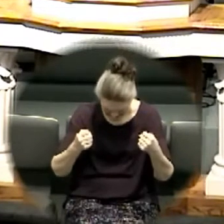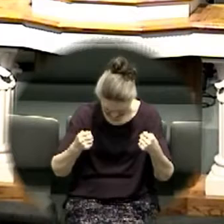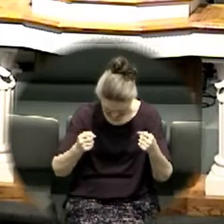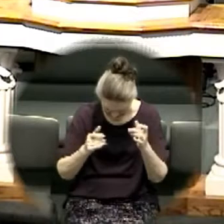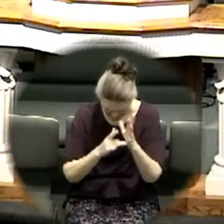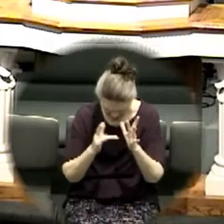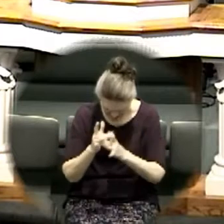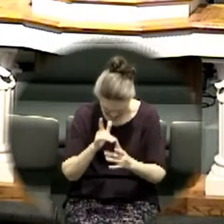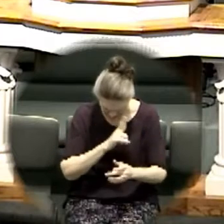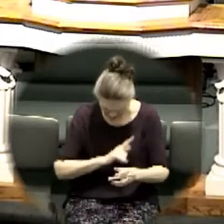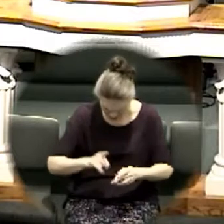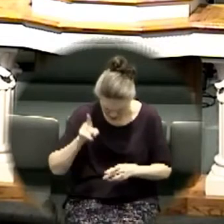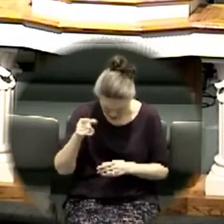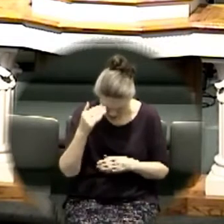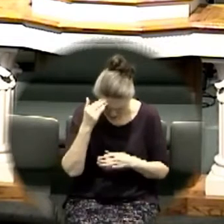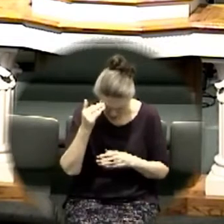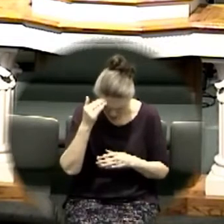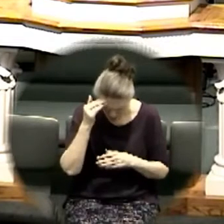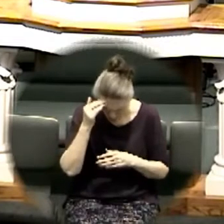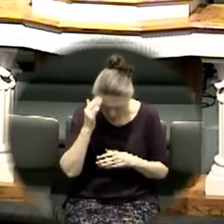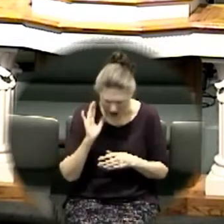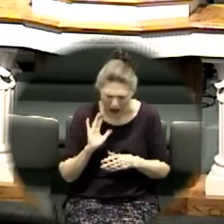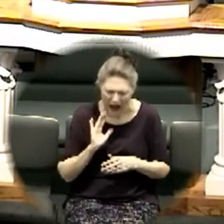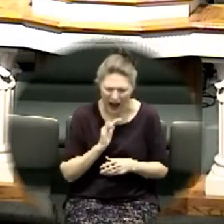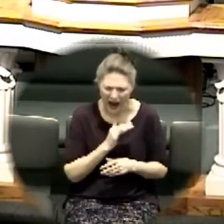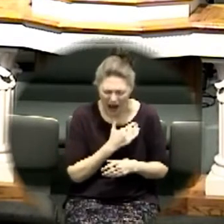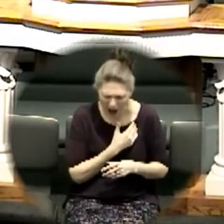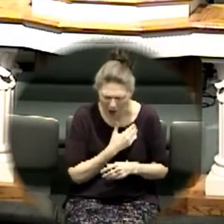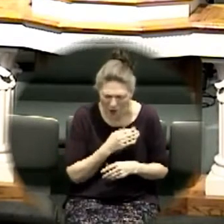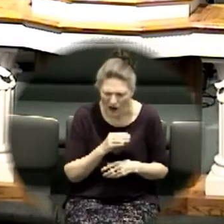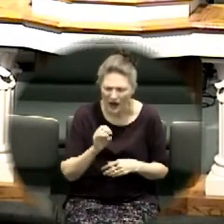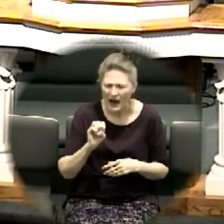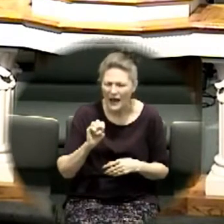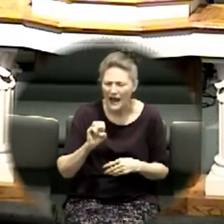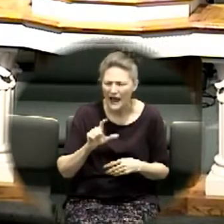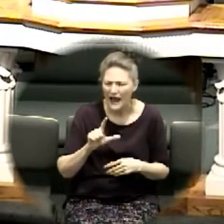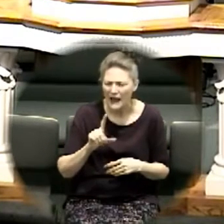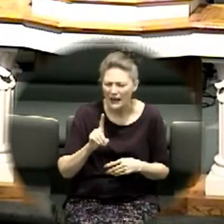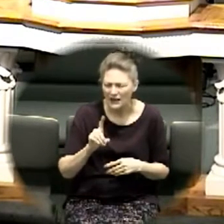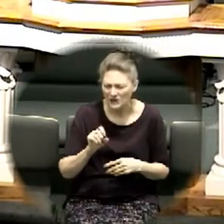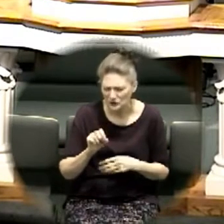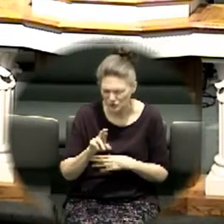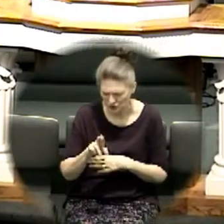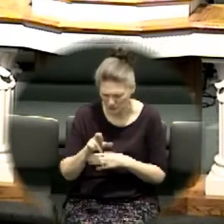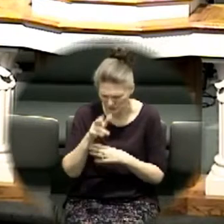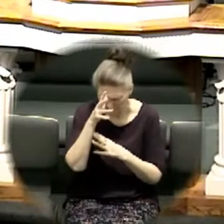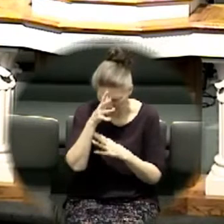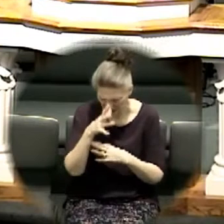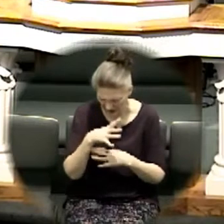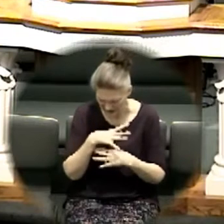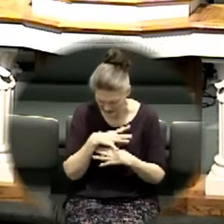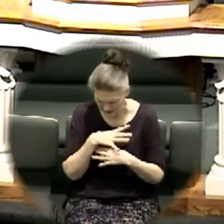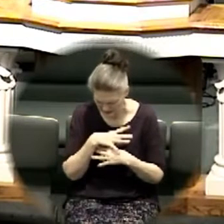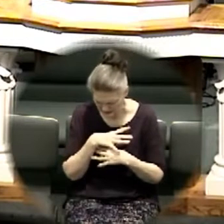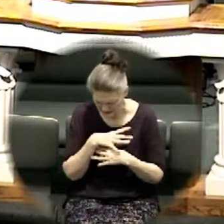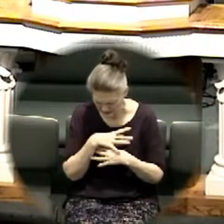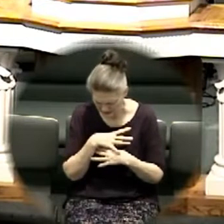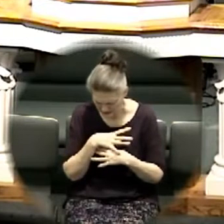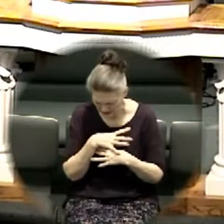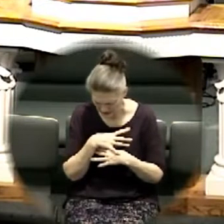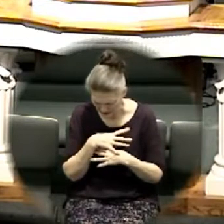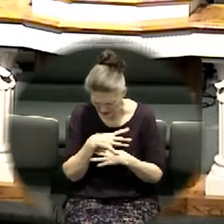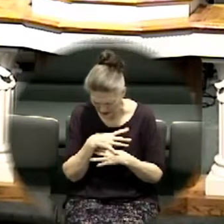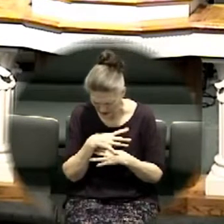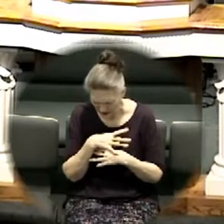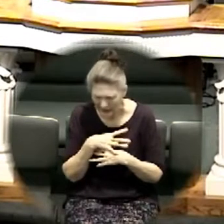lord you know who he is and you know what he's with right now god we pray that you would reach into his life we pray